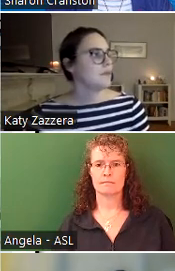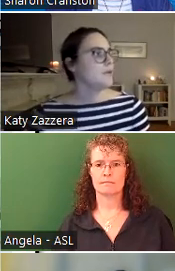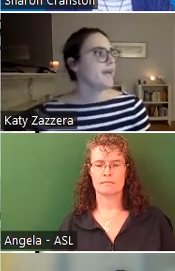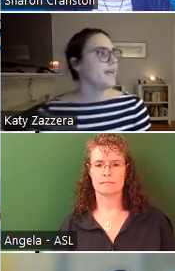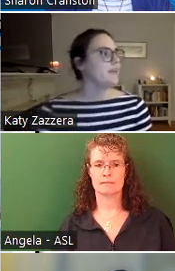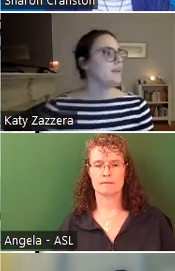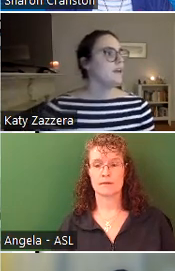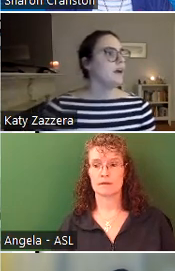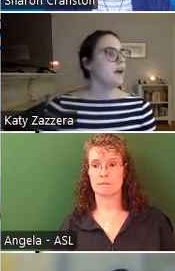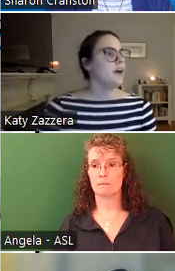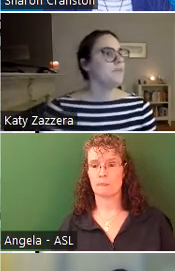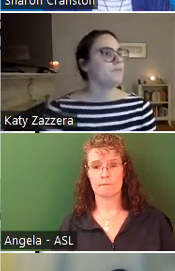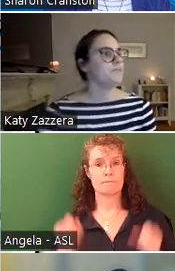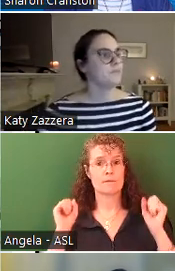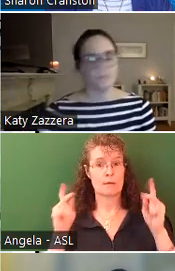Okay.